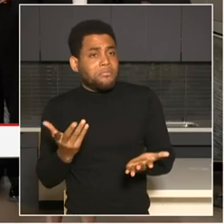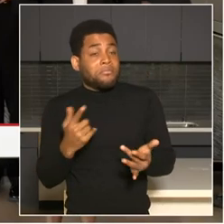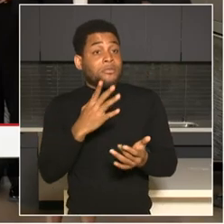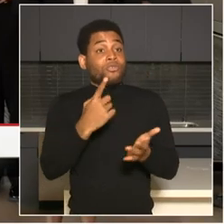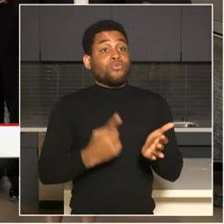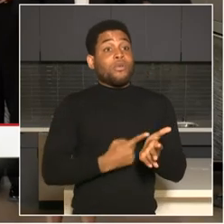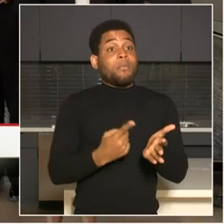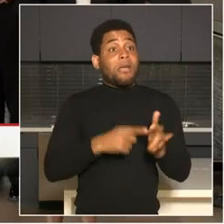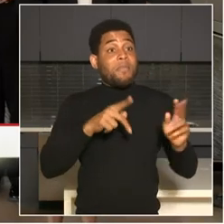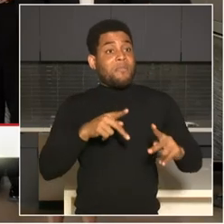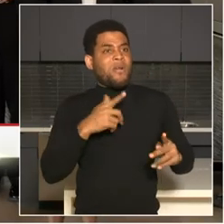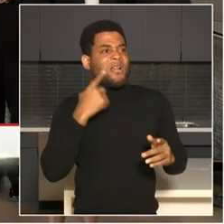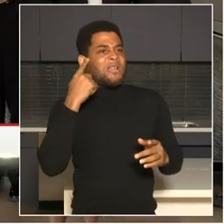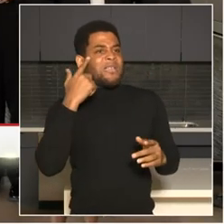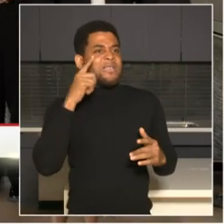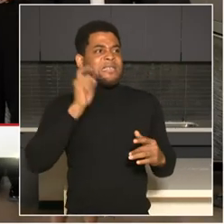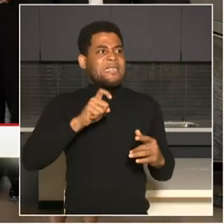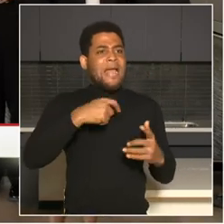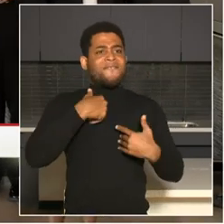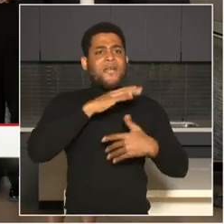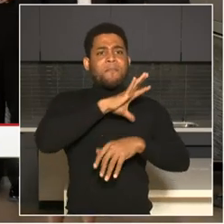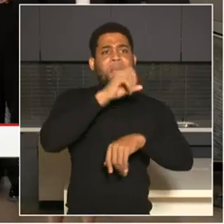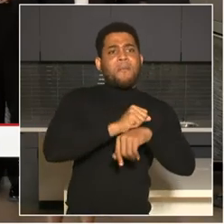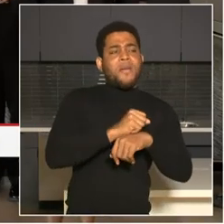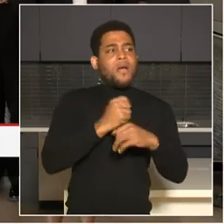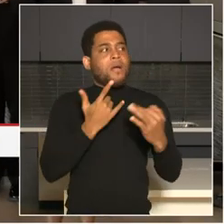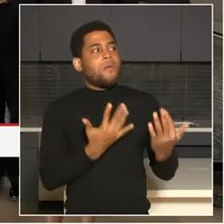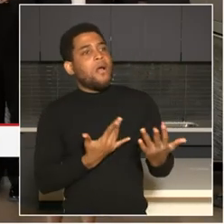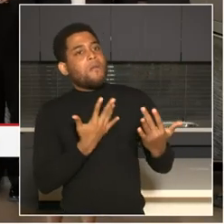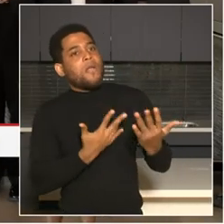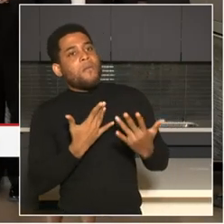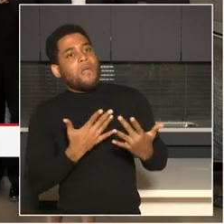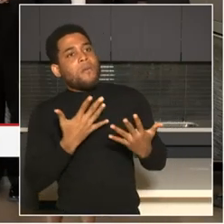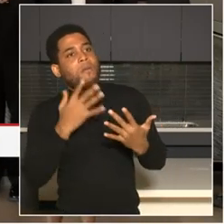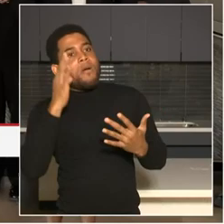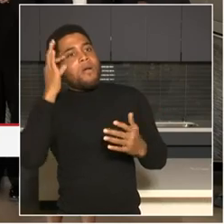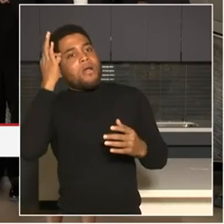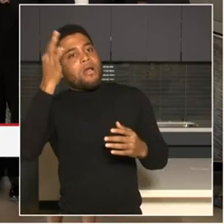that they can work with their, um, with their principles on what to do next.